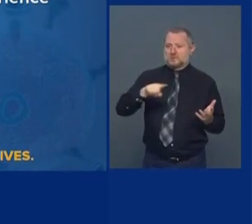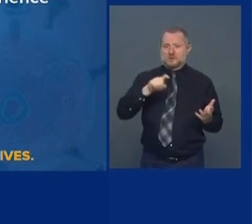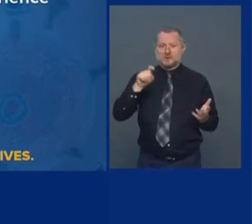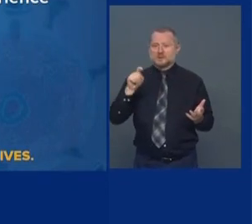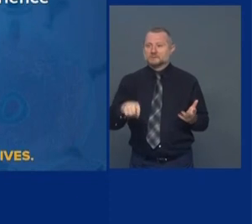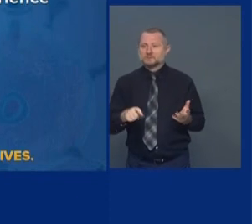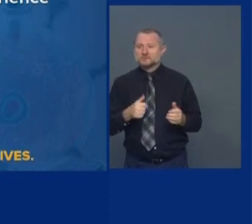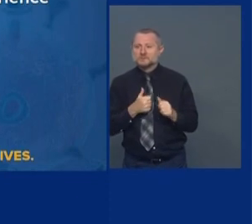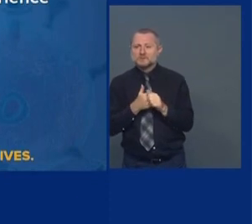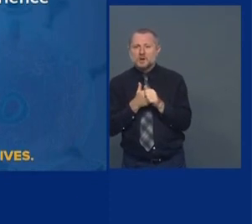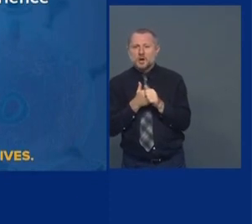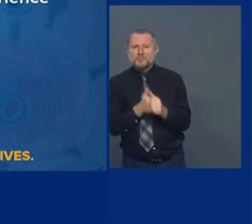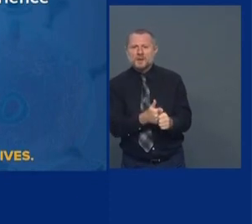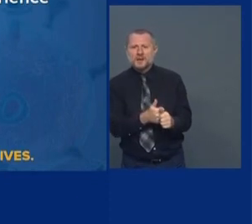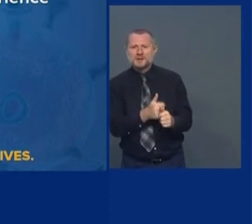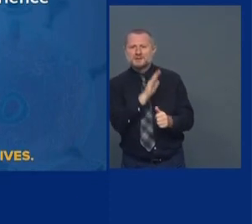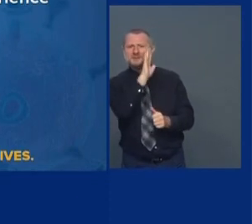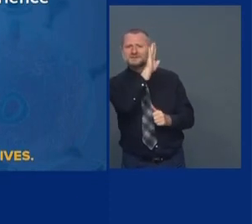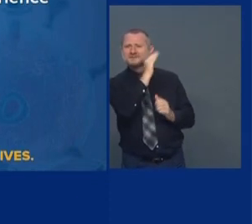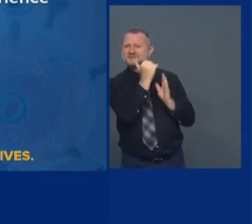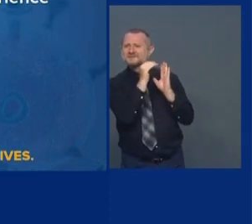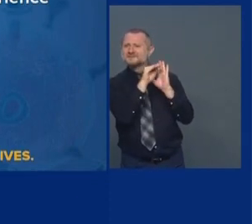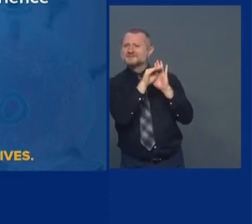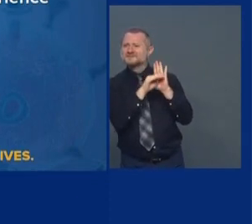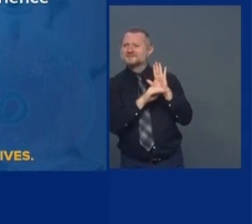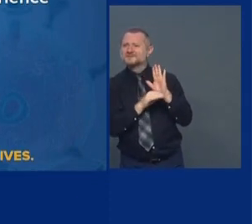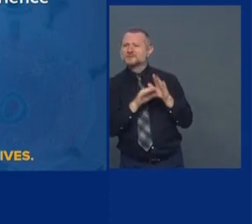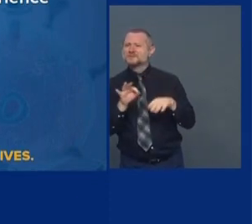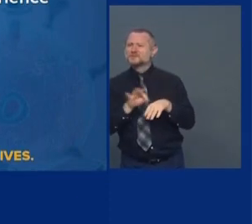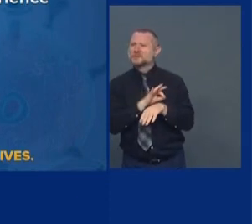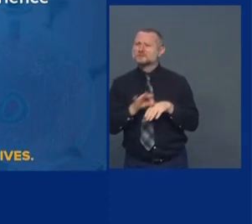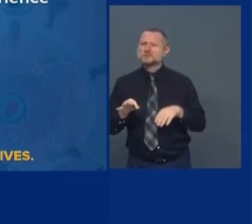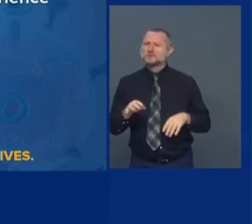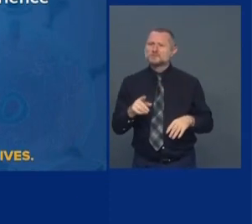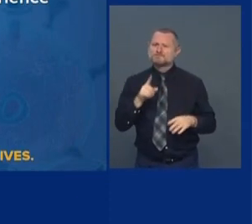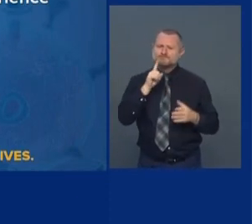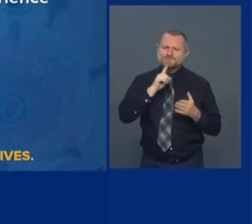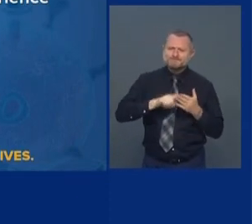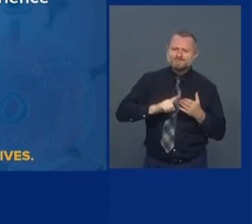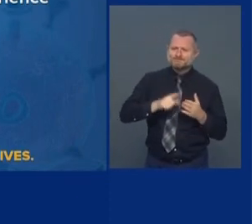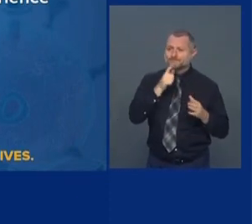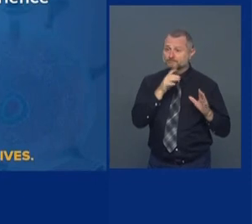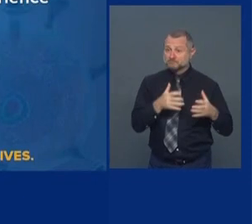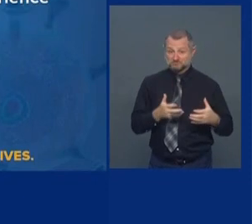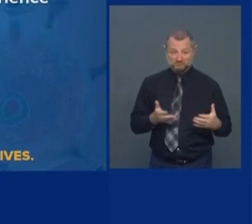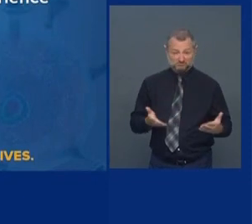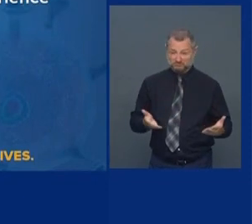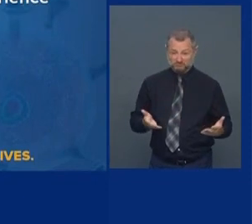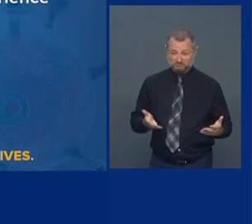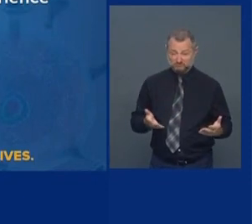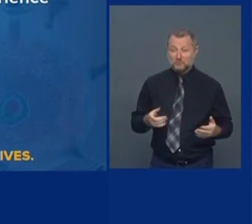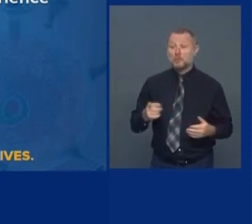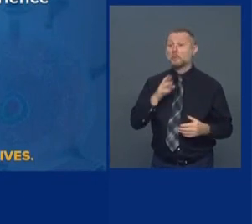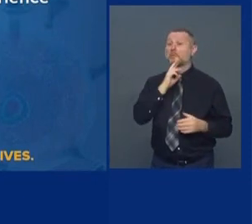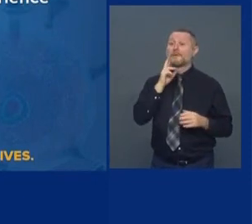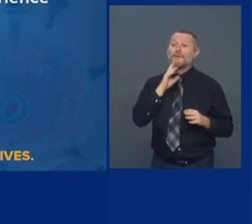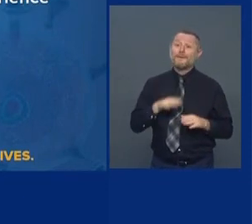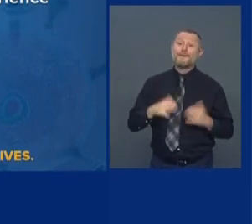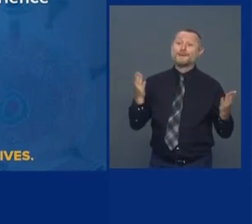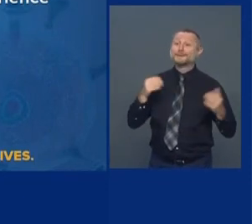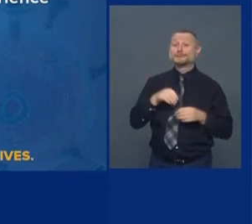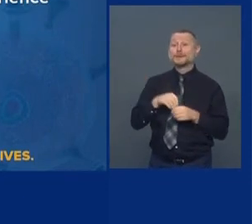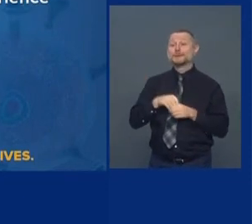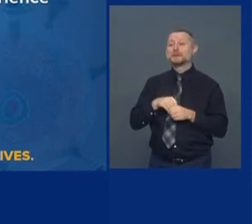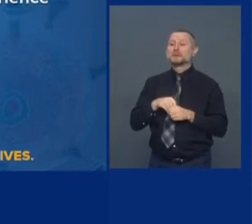function. If you go to indoor dining, you are roughly doubling the